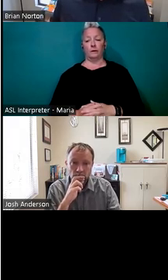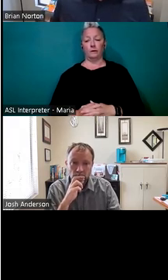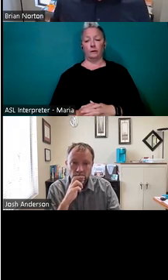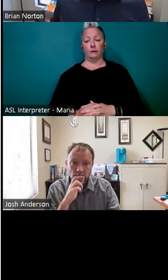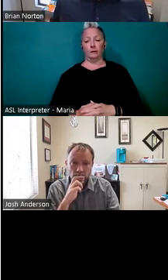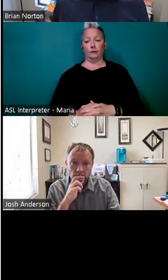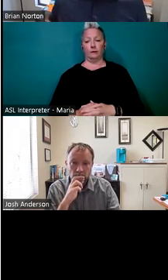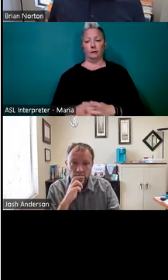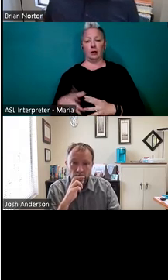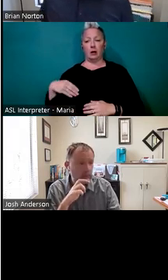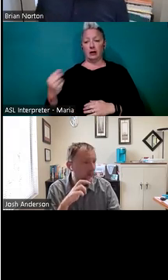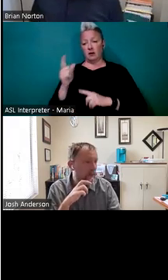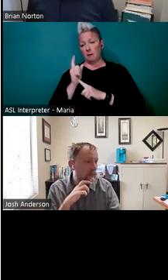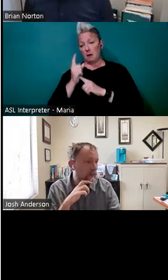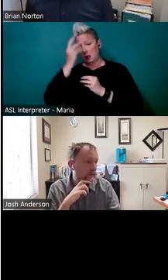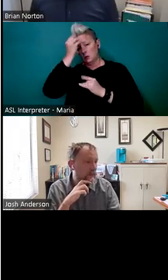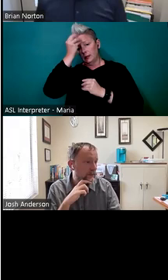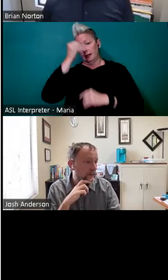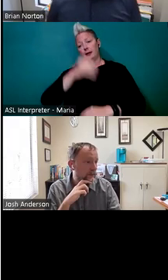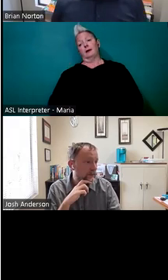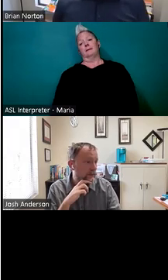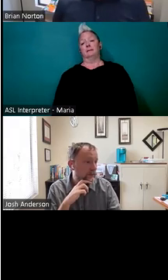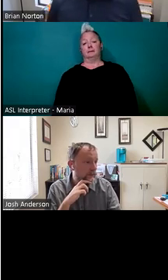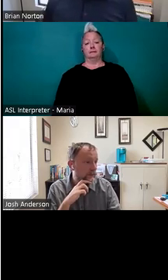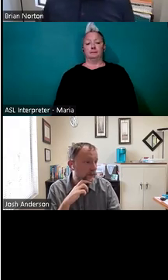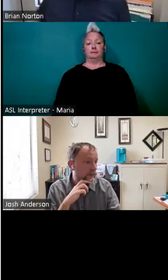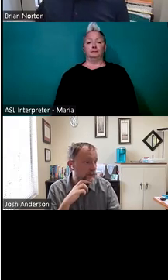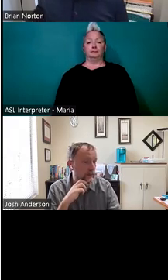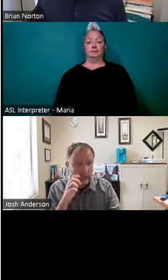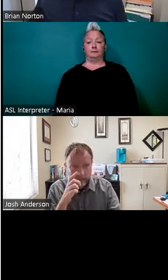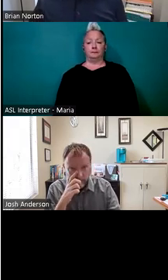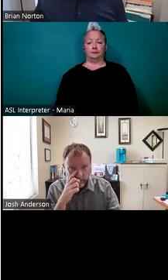I'll give you a moment to think about this and to write your answers.